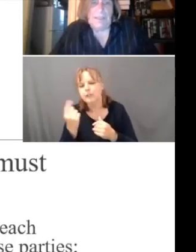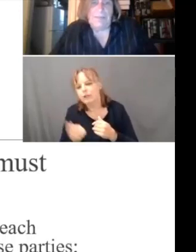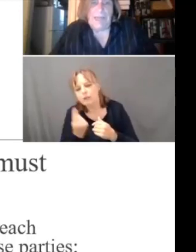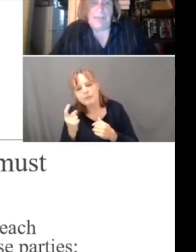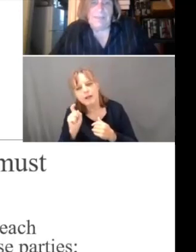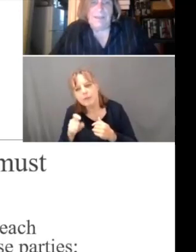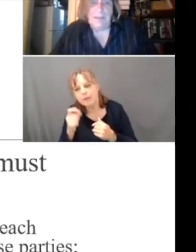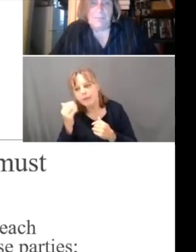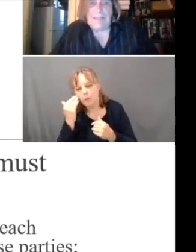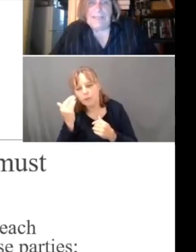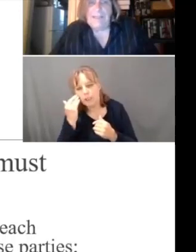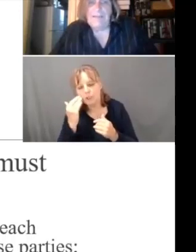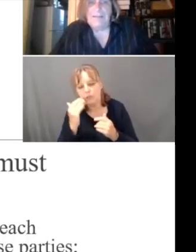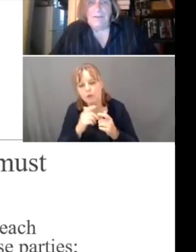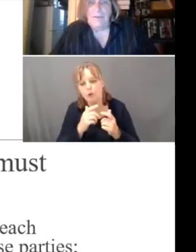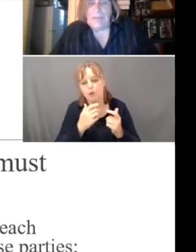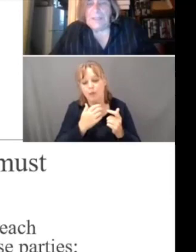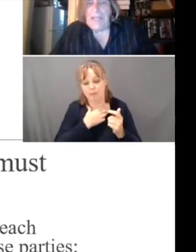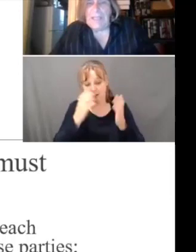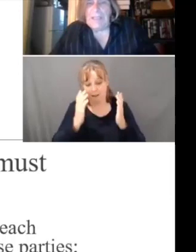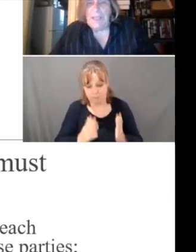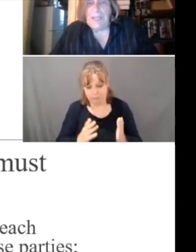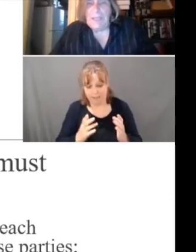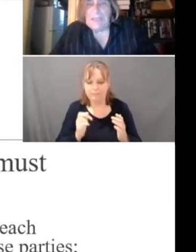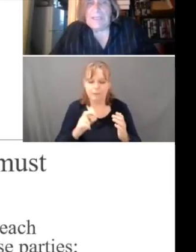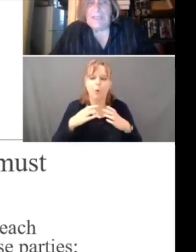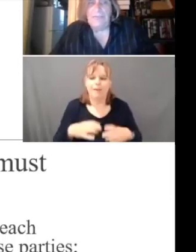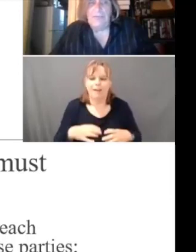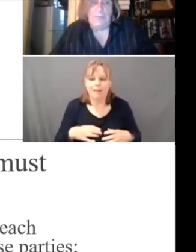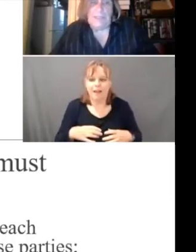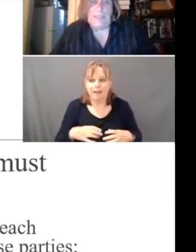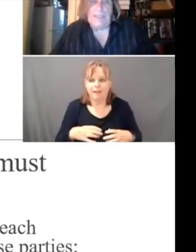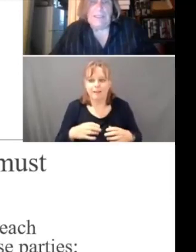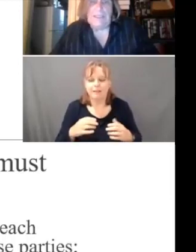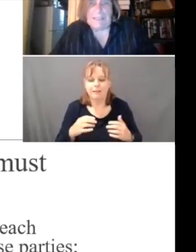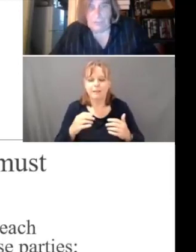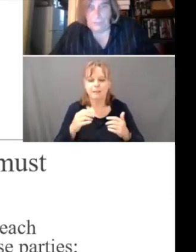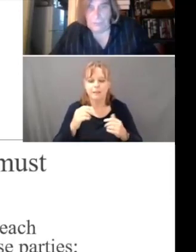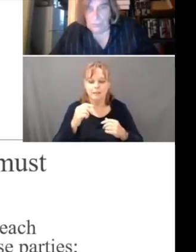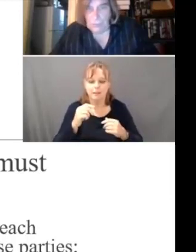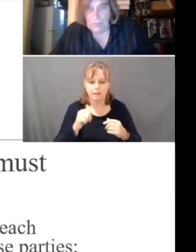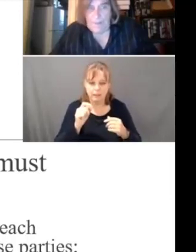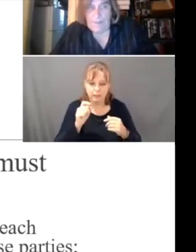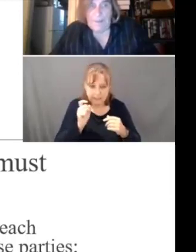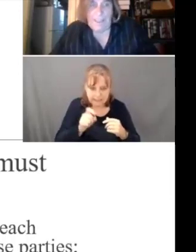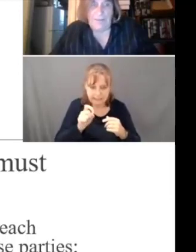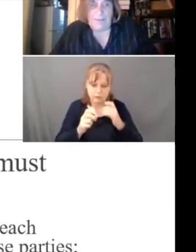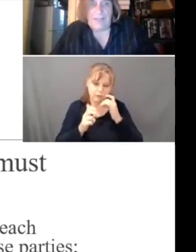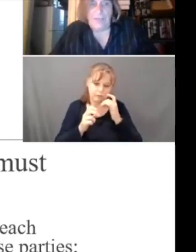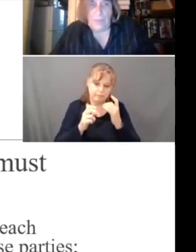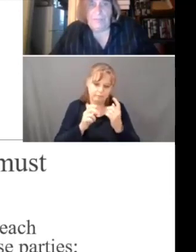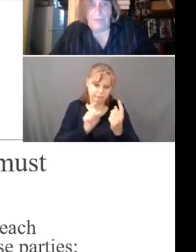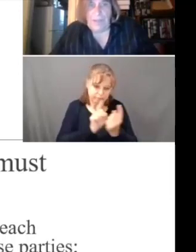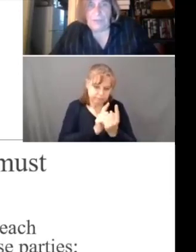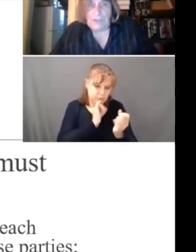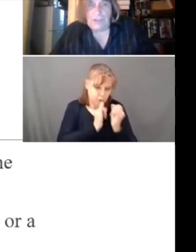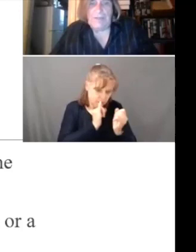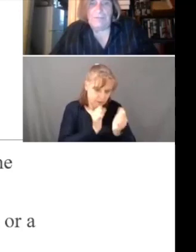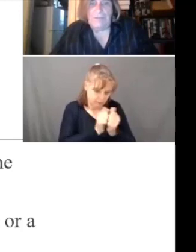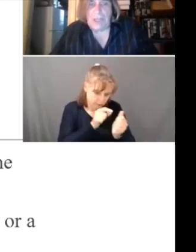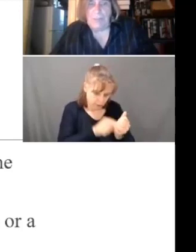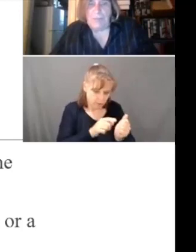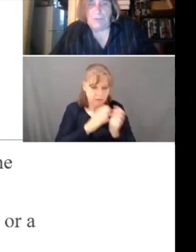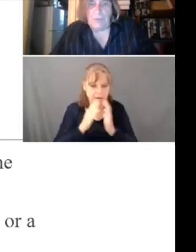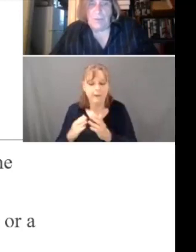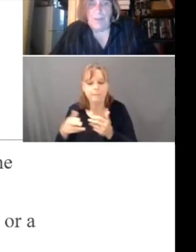is that the complainant or the client needs to be interviewed. And slide 25, which you